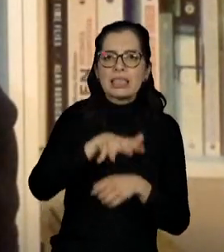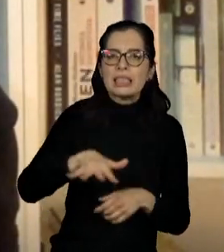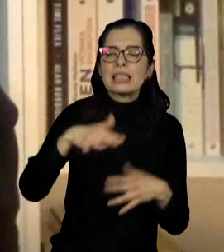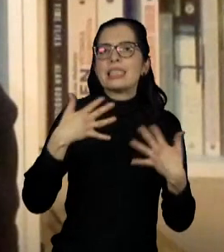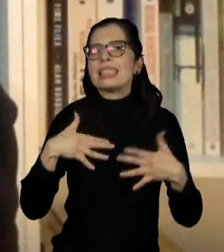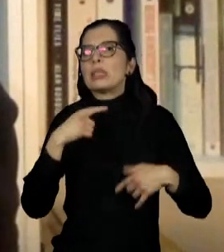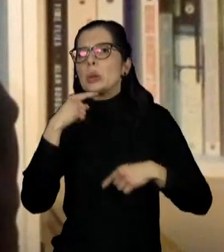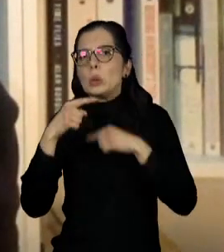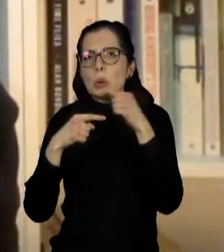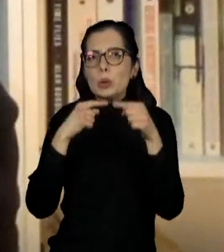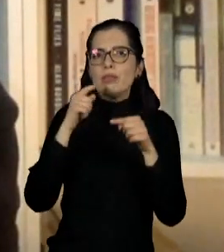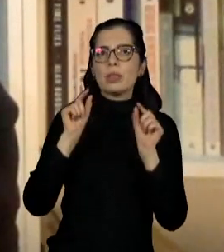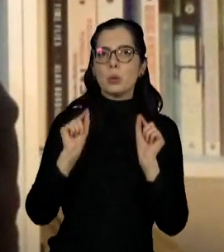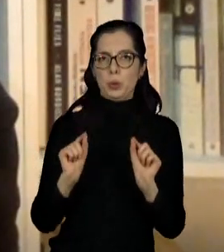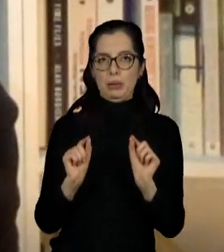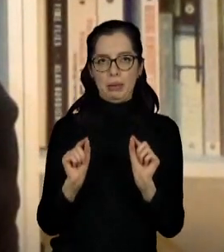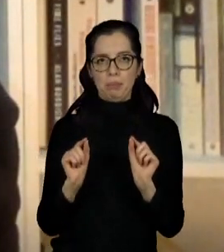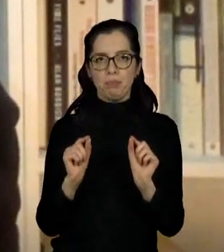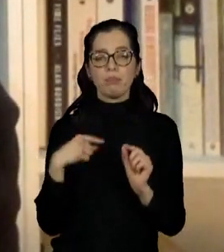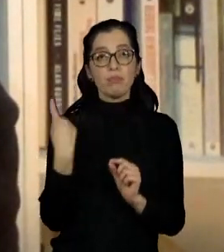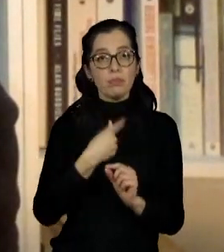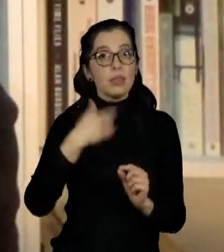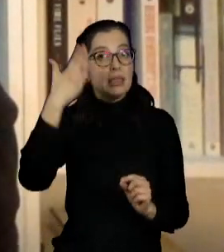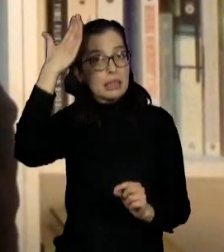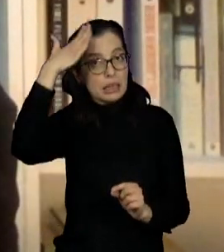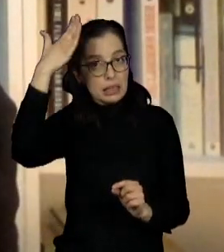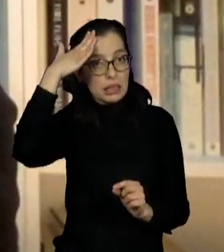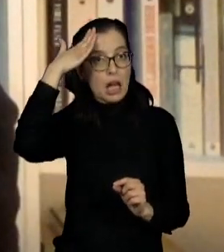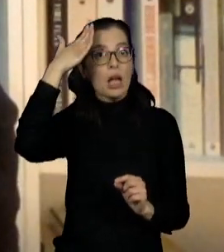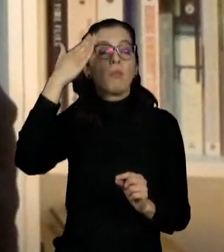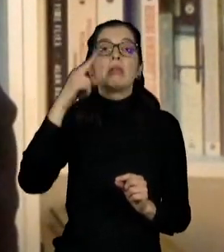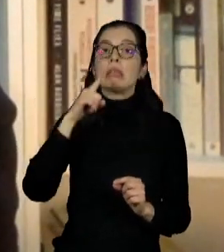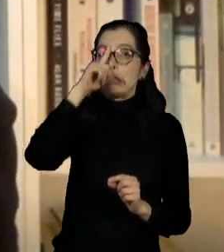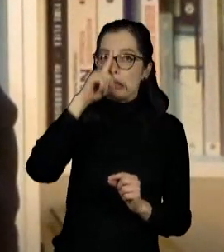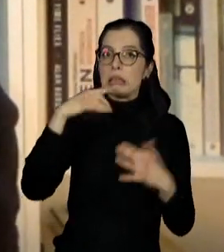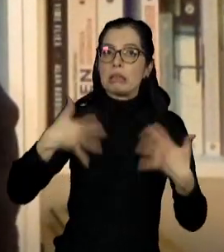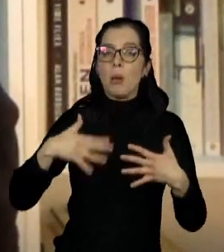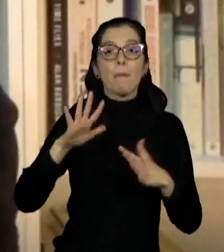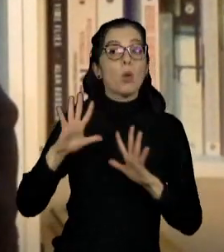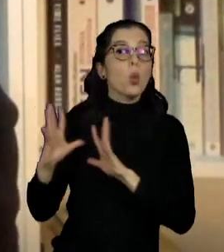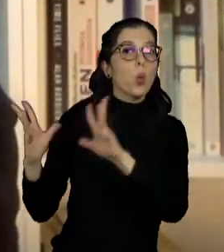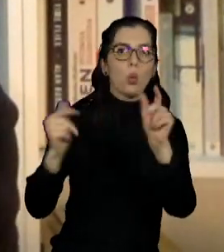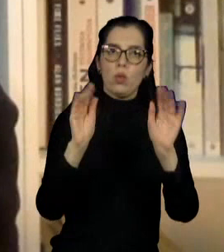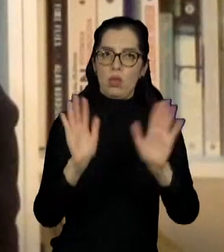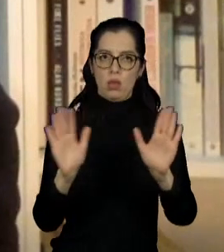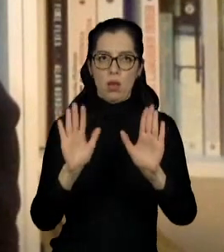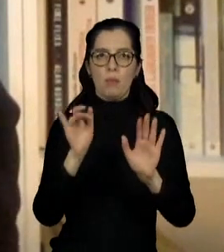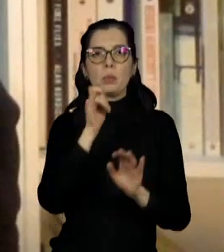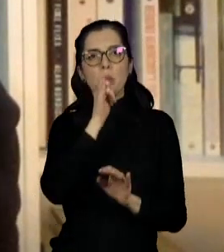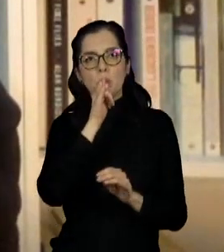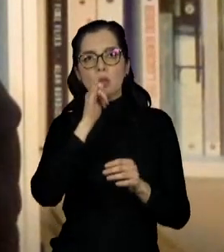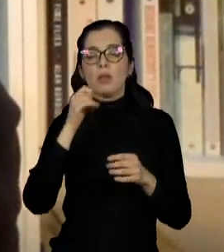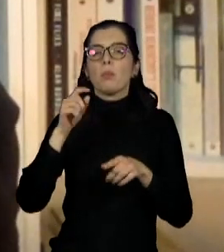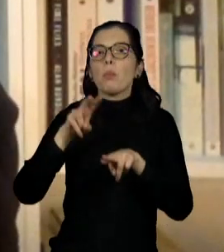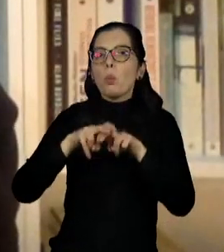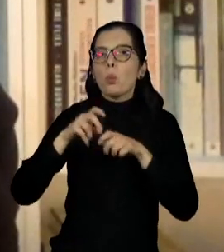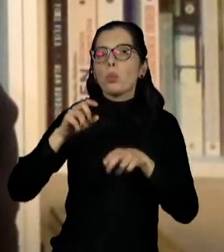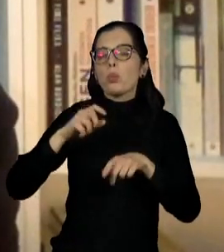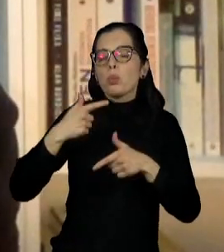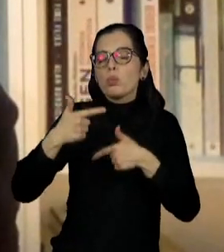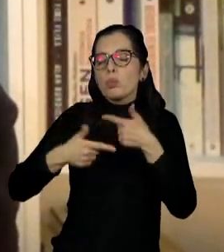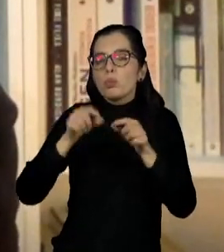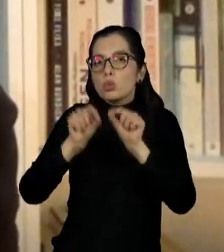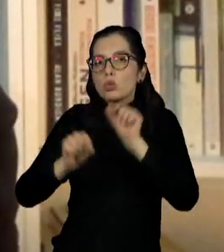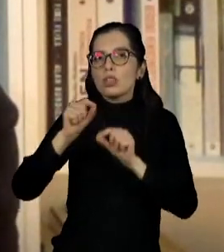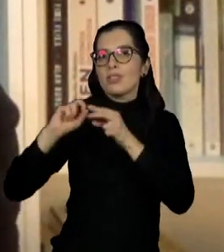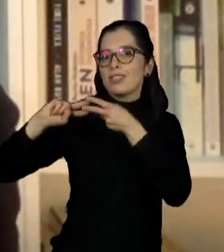breast cancer? And we now know that part of that risk, not all of it, but part of it is because of genetics. And much like heart disease,